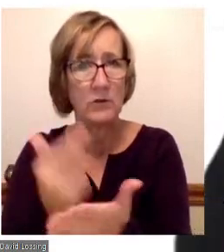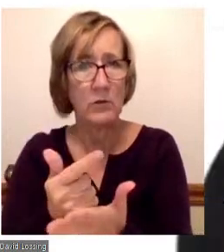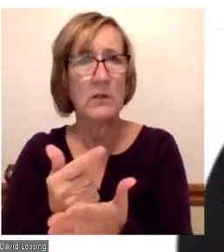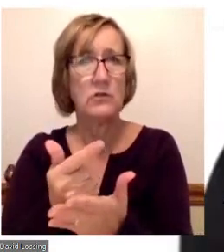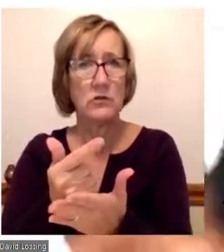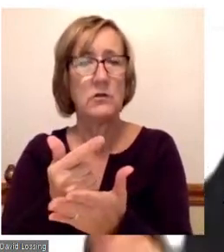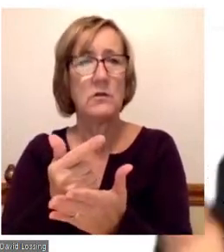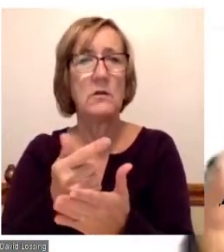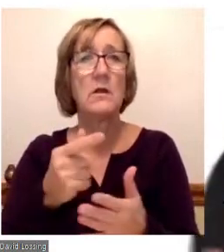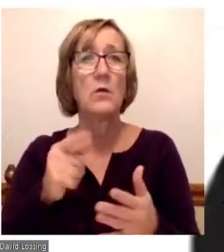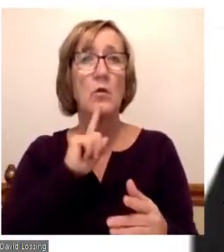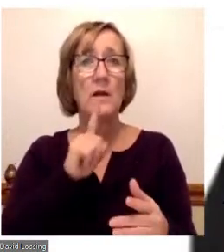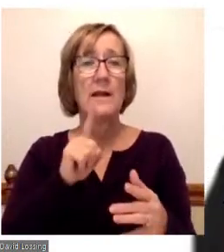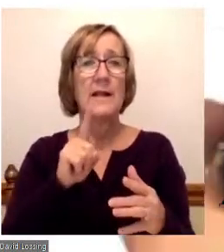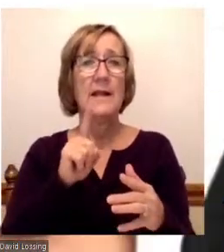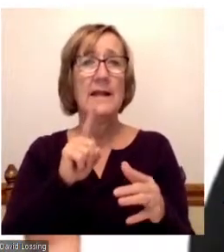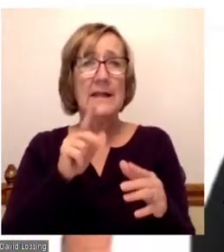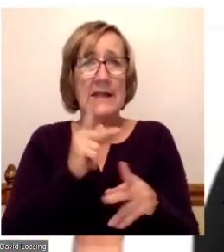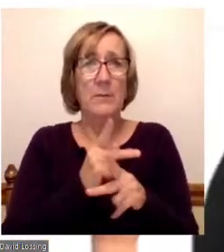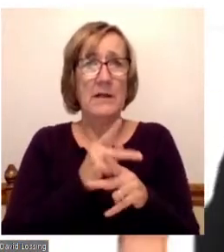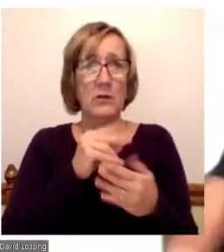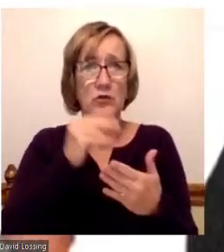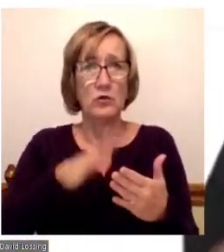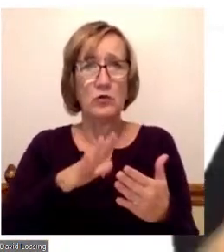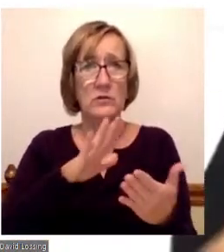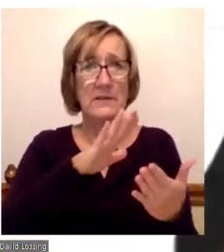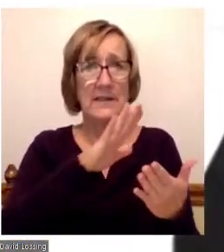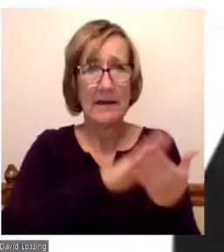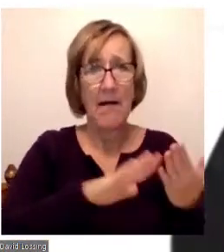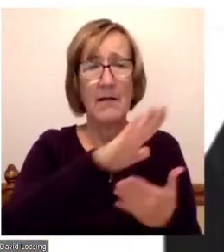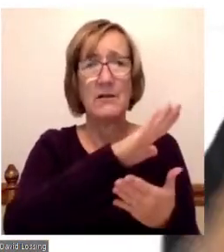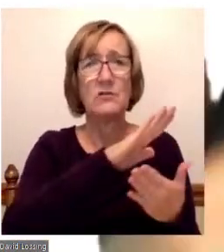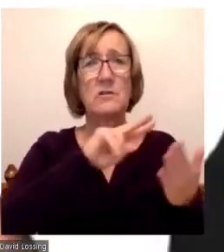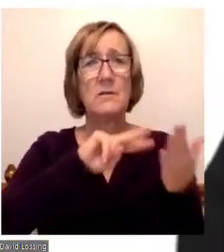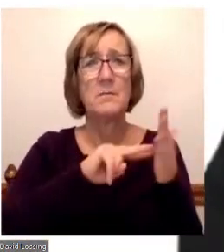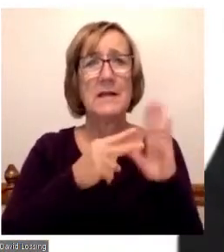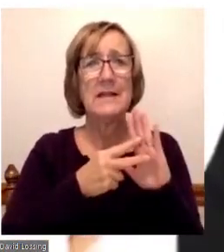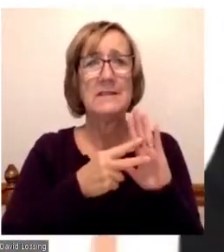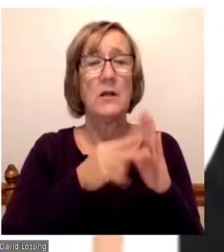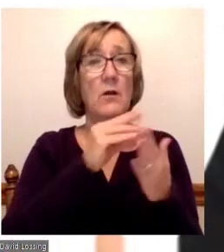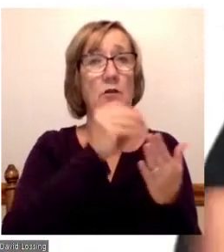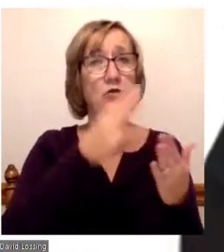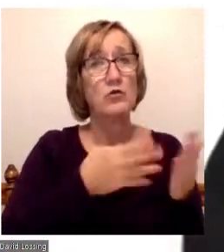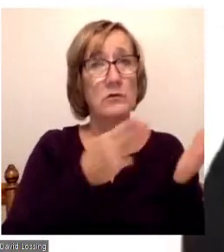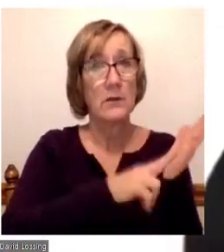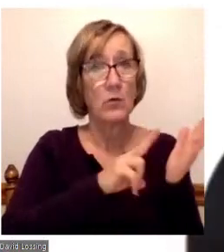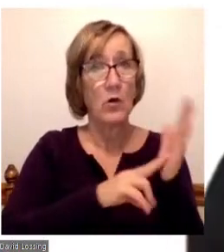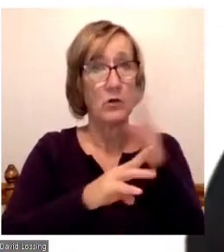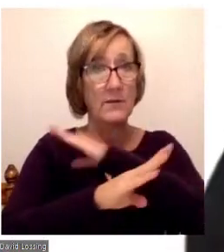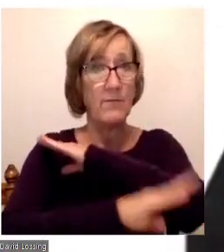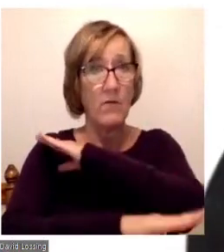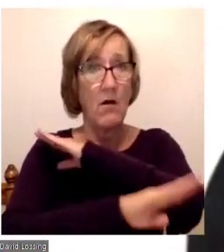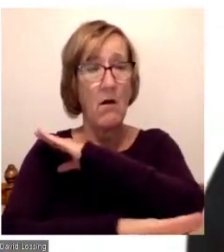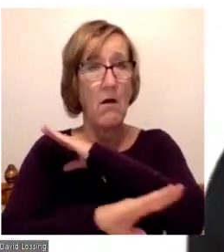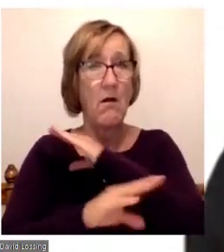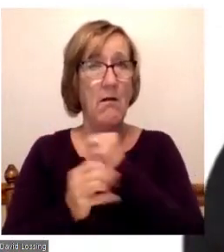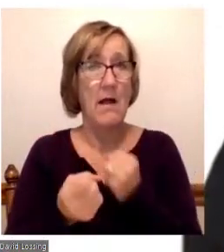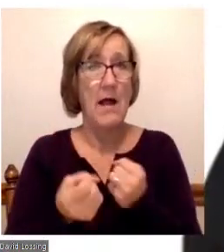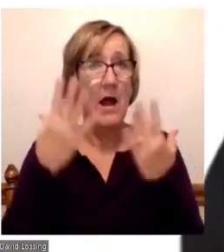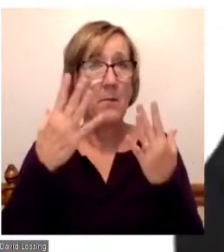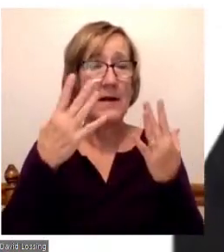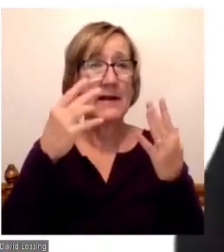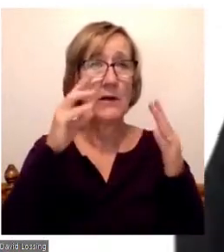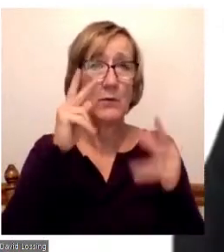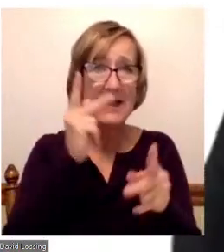basically is kind of the forest from the trees. know, you know, those students that enroll this fall, you know, how many of those can we